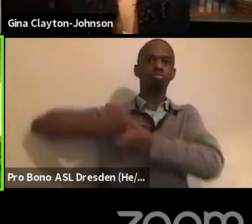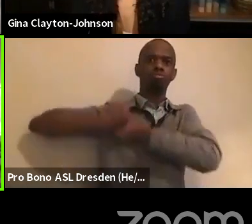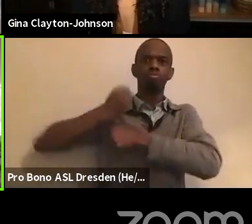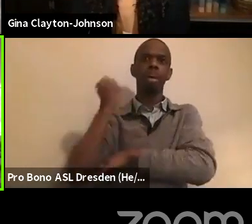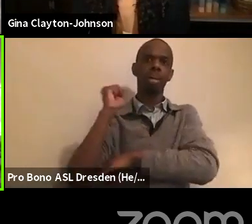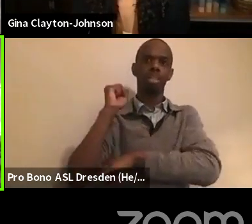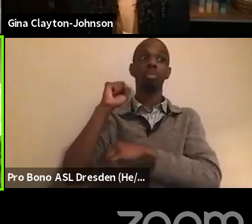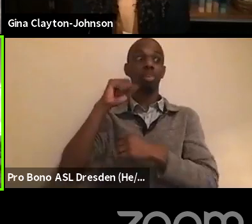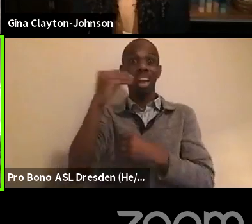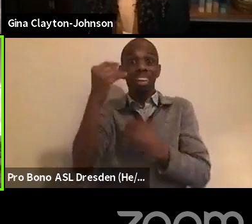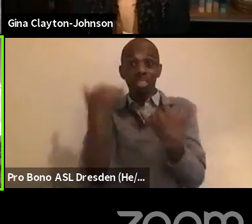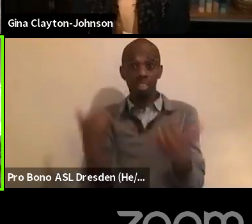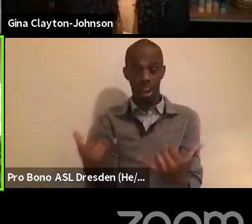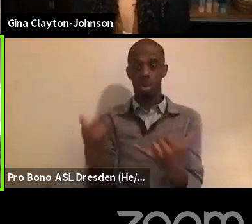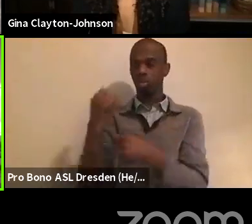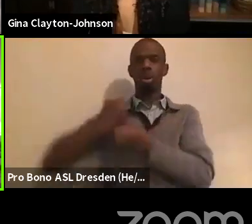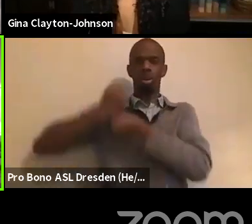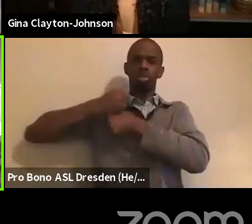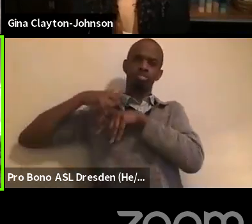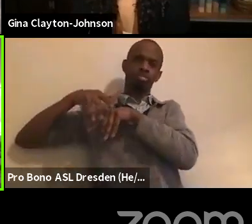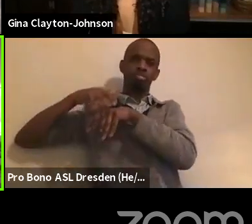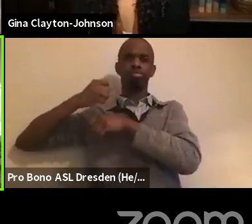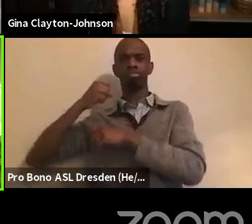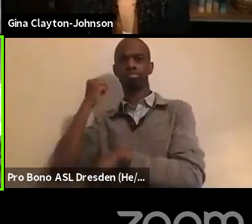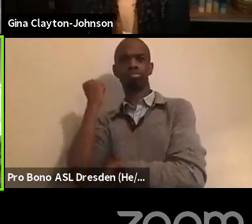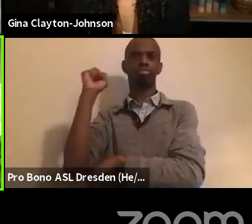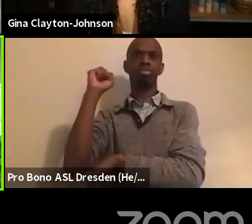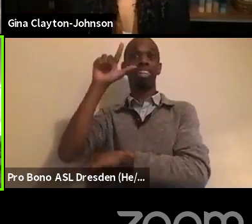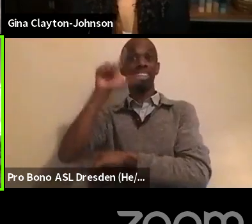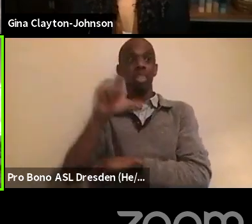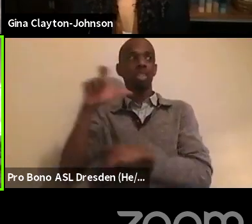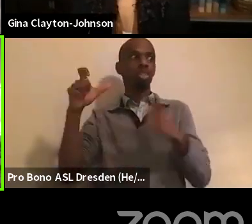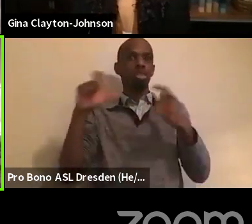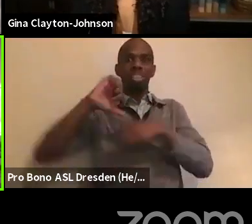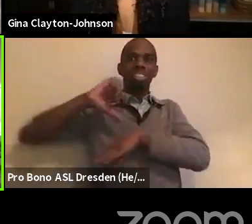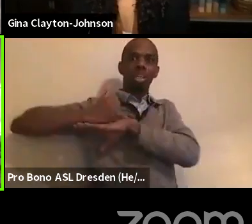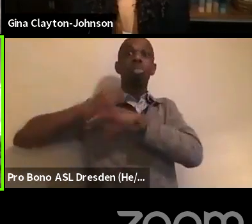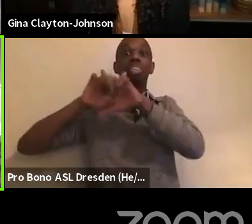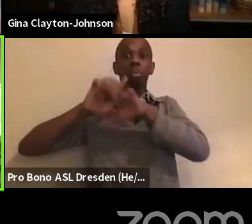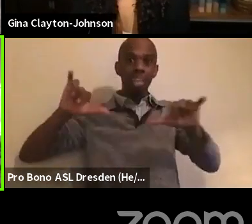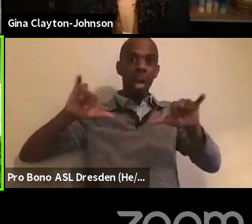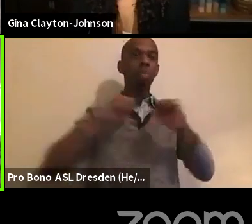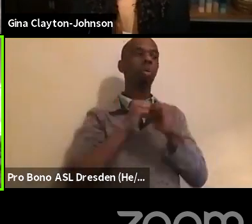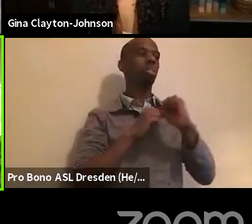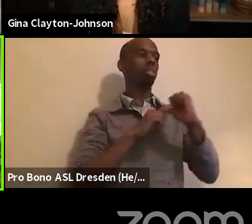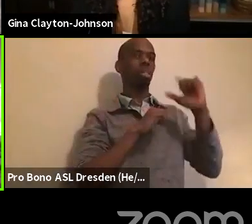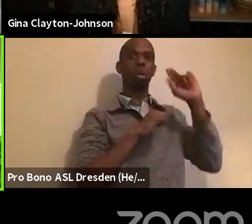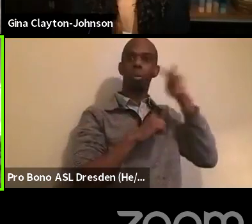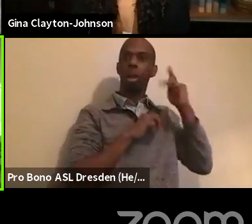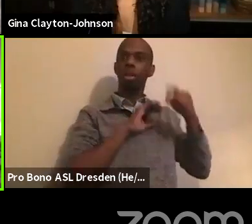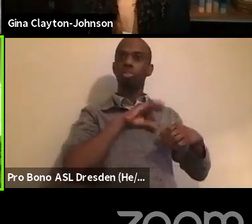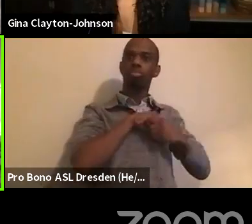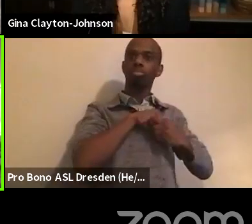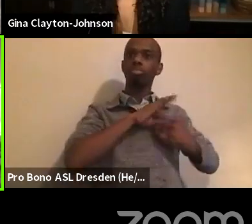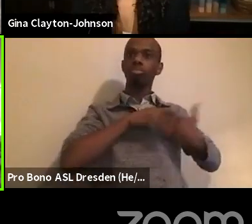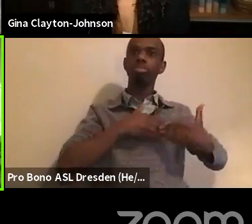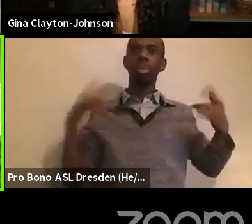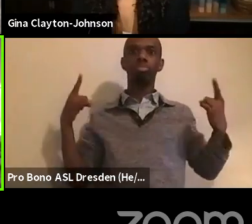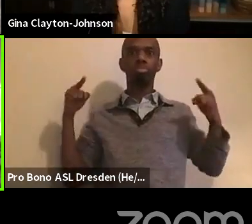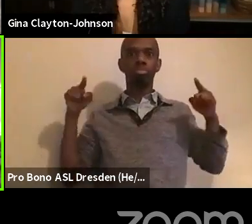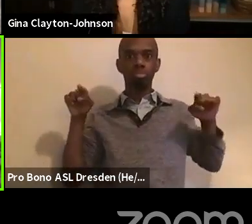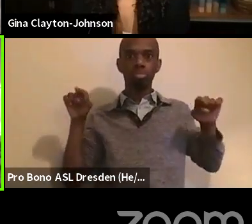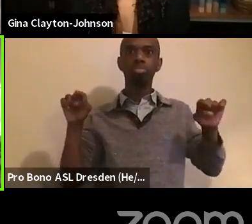policy. And I would just like to add that the change that we all fight in March for, it must be codified in, in our